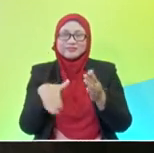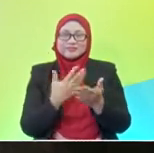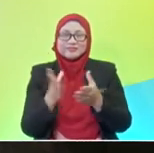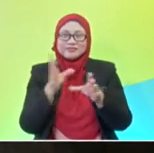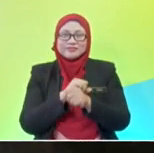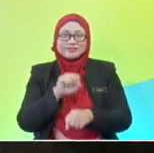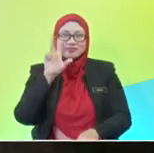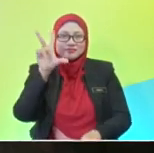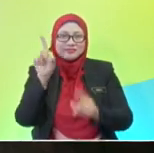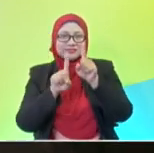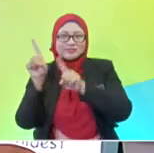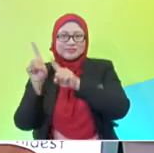Yes.